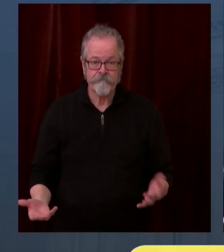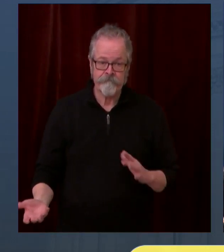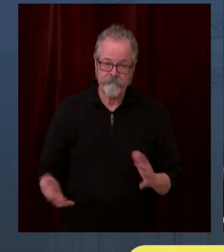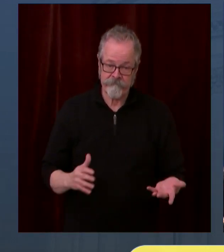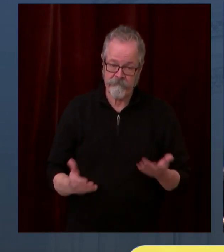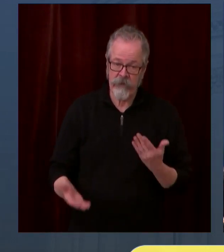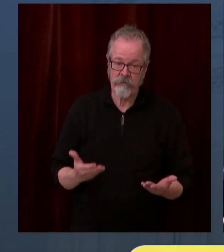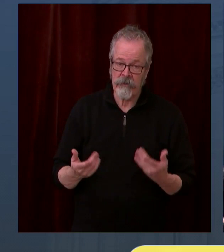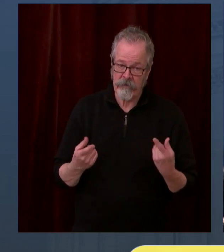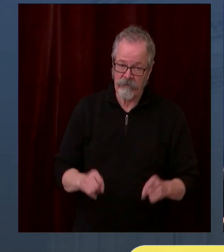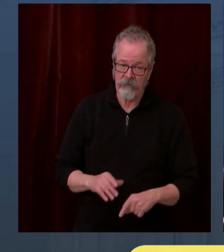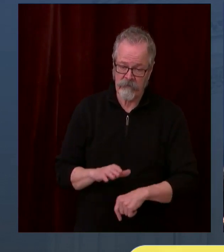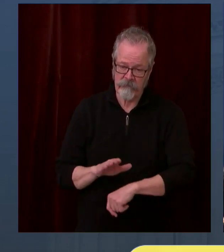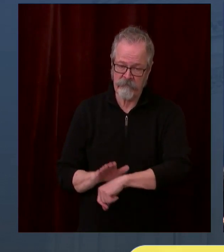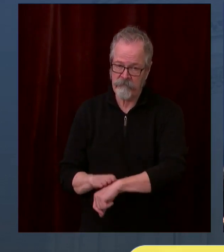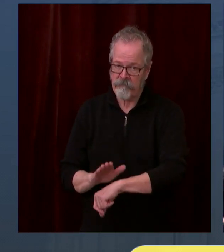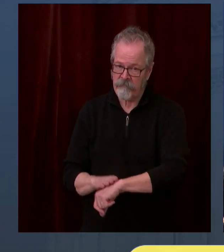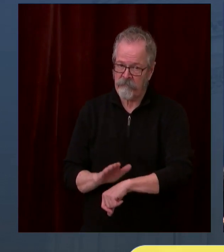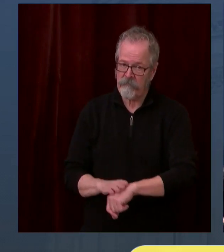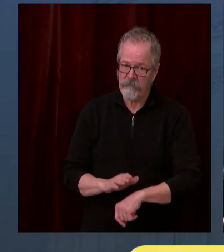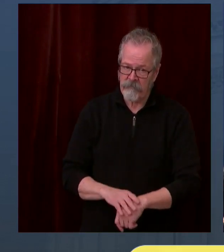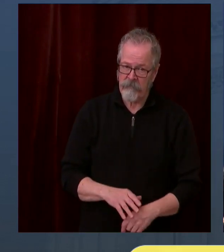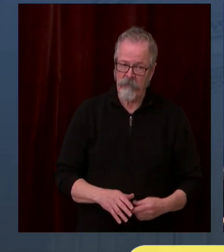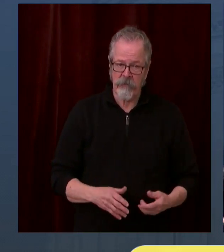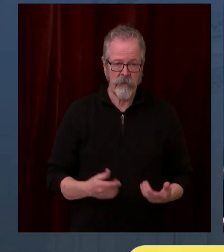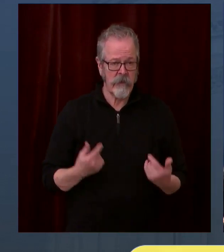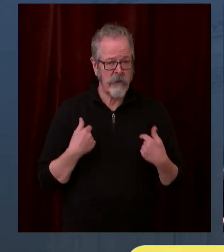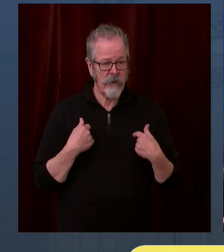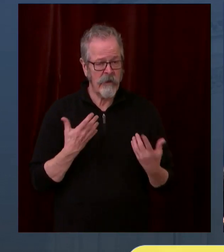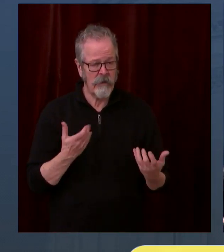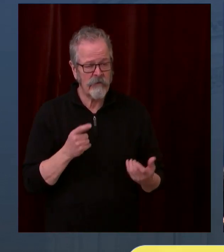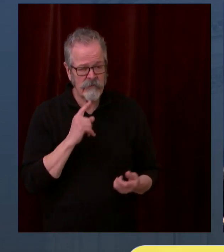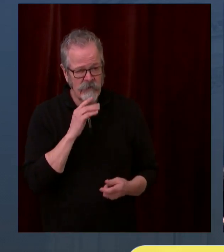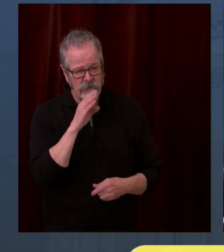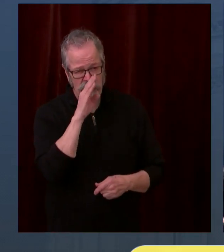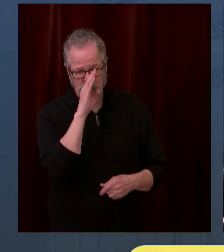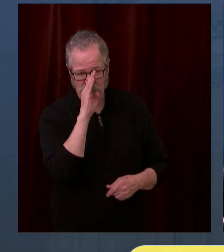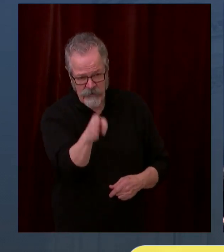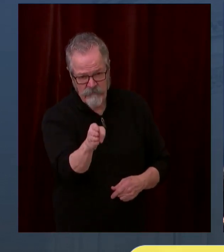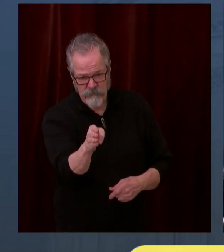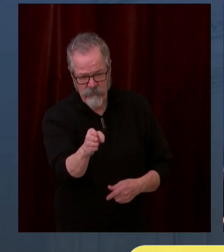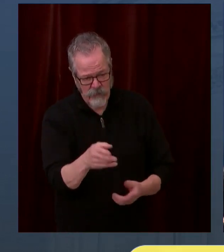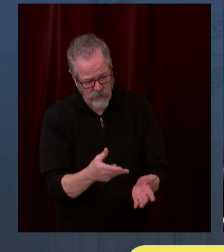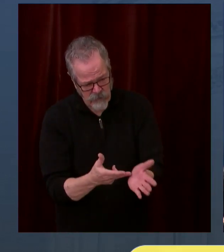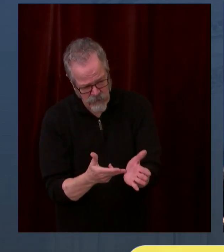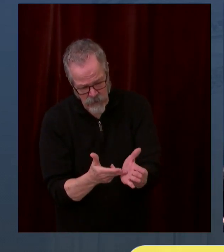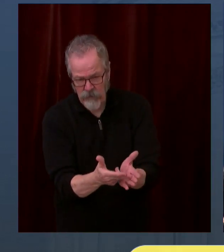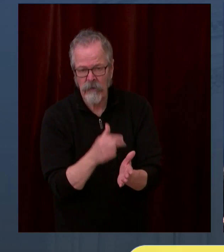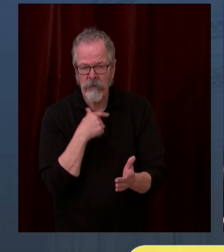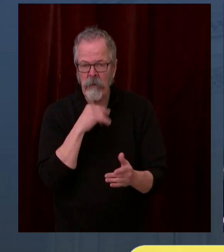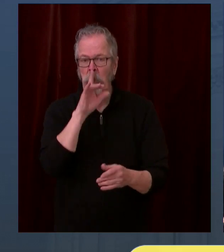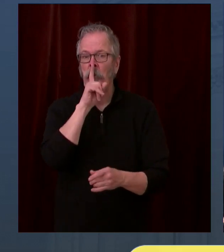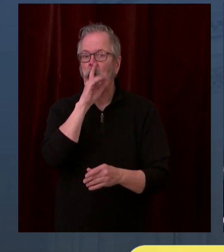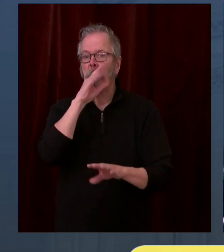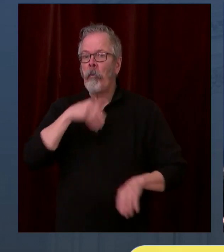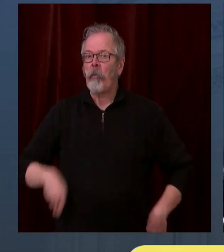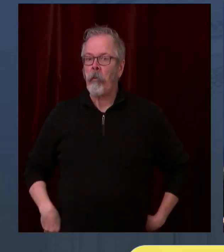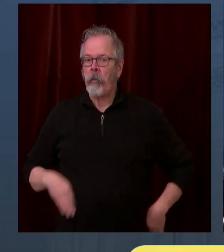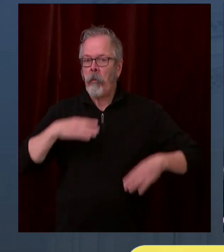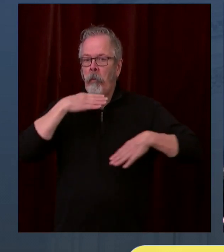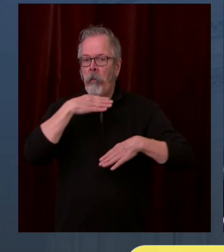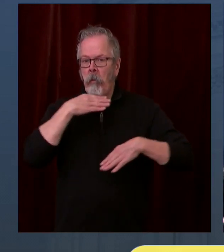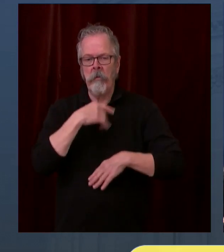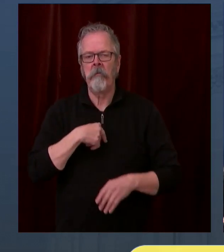have to be be really forthright with Washingtonians. Patience is going to be one of the most important assets